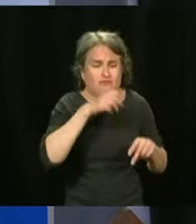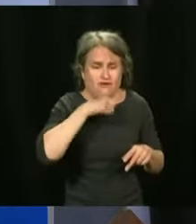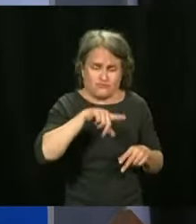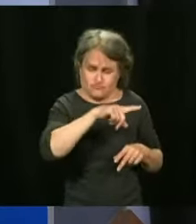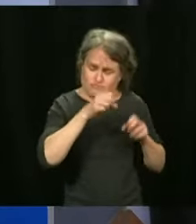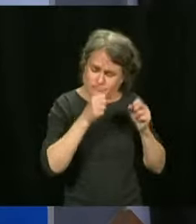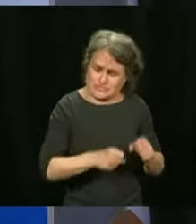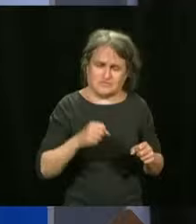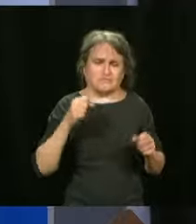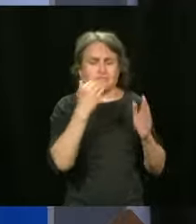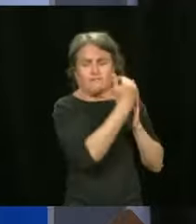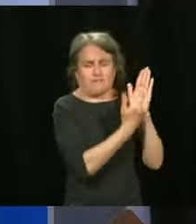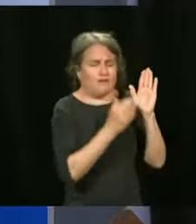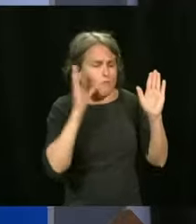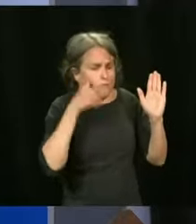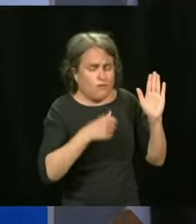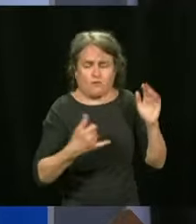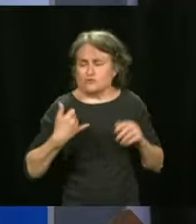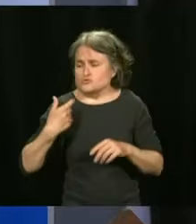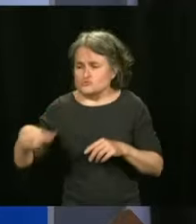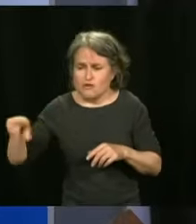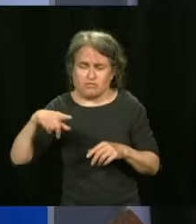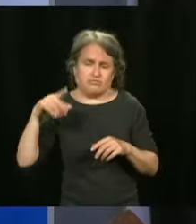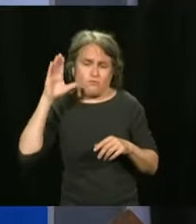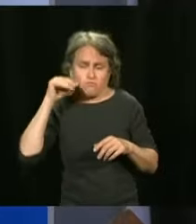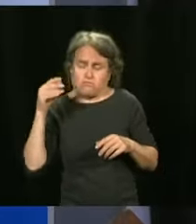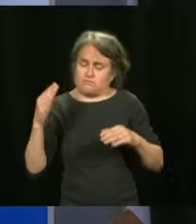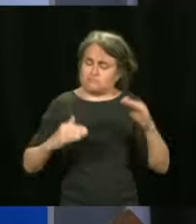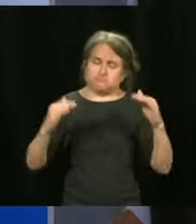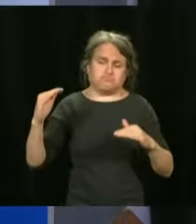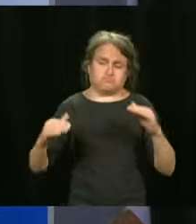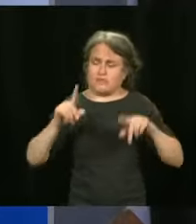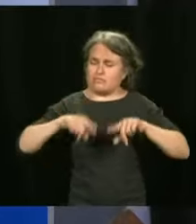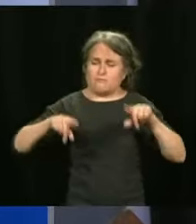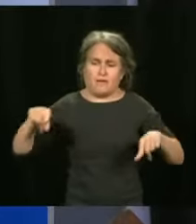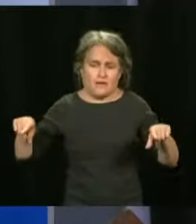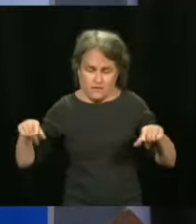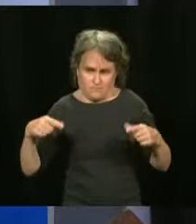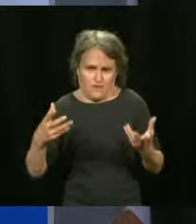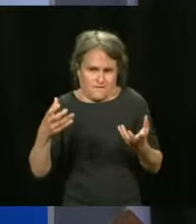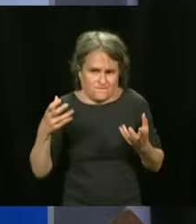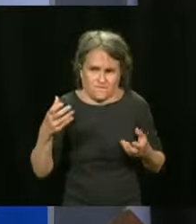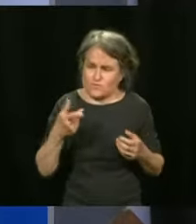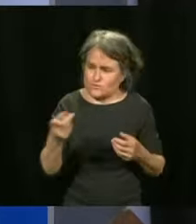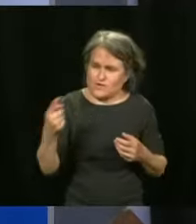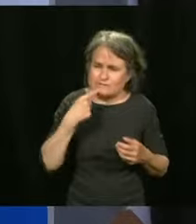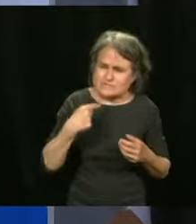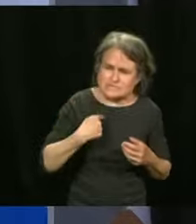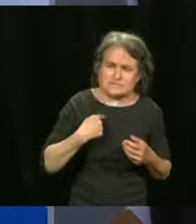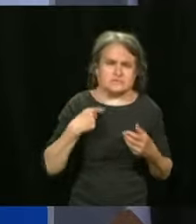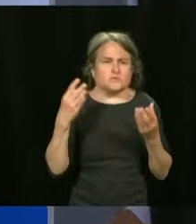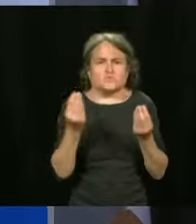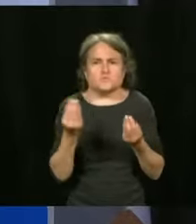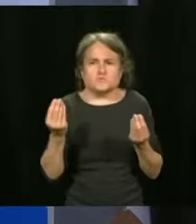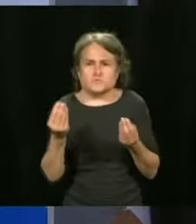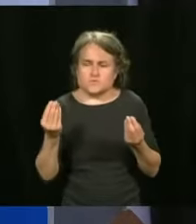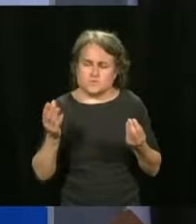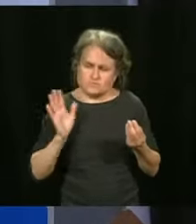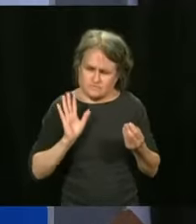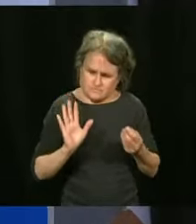that did not respect the measures. So we have to trust young people. And I understand that you want me to tell you, you know,